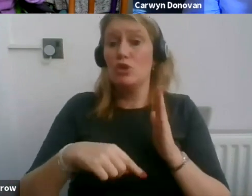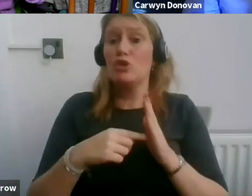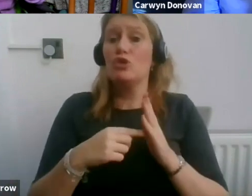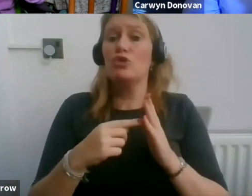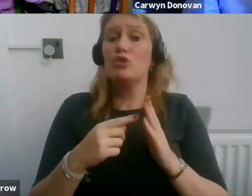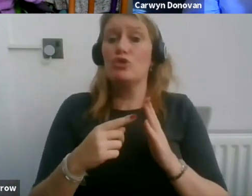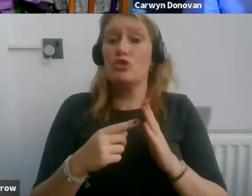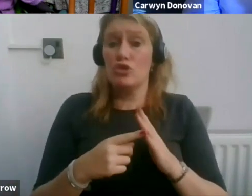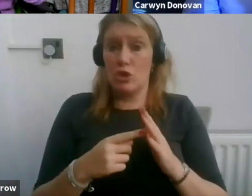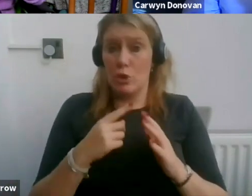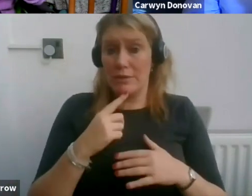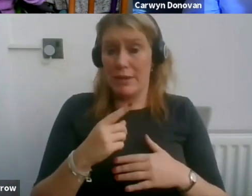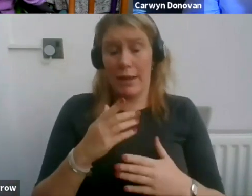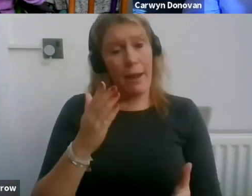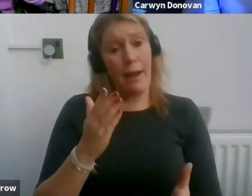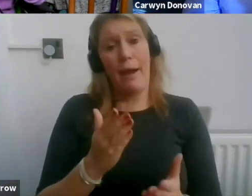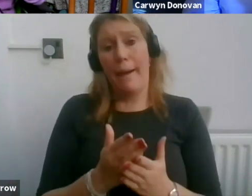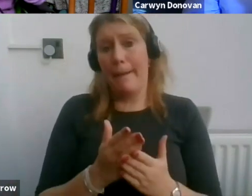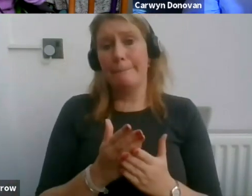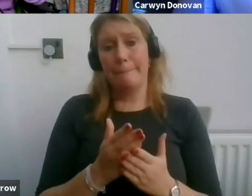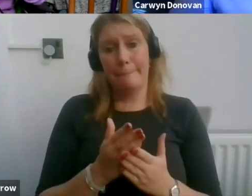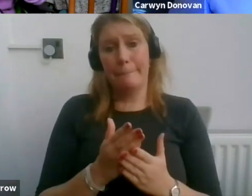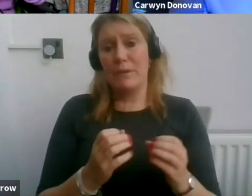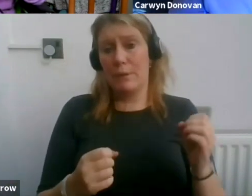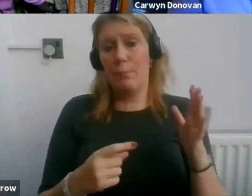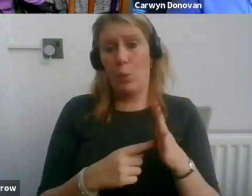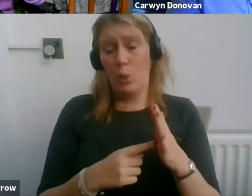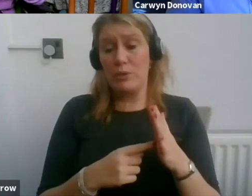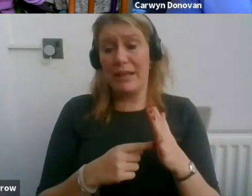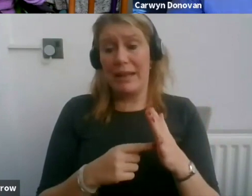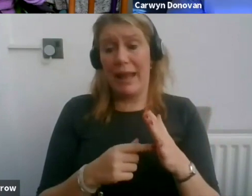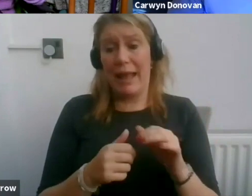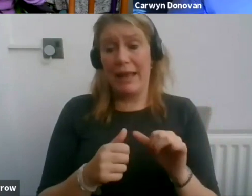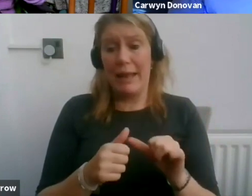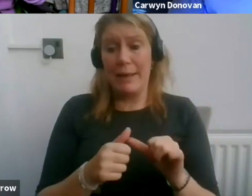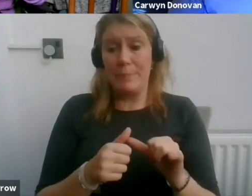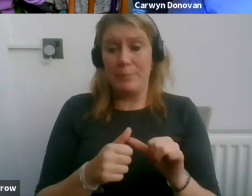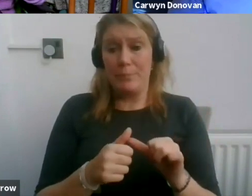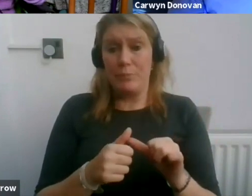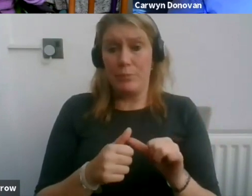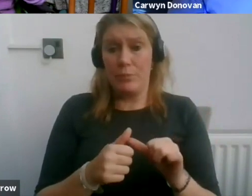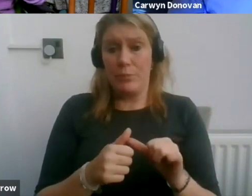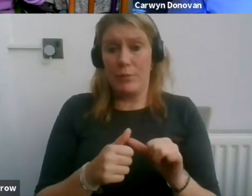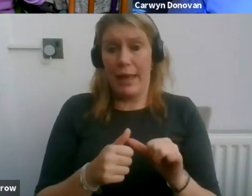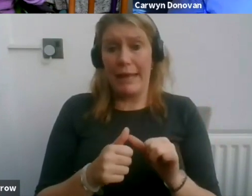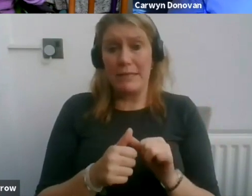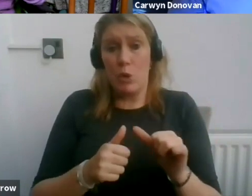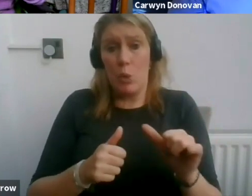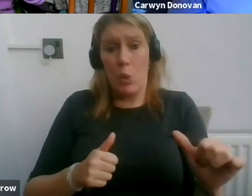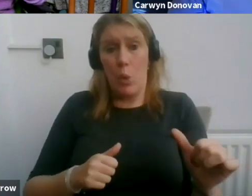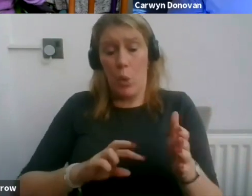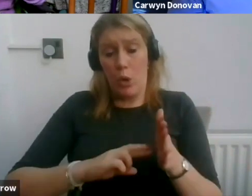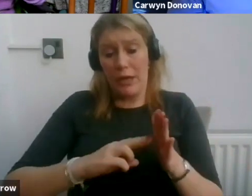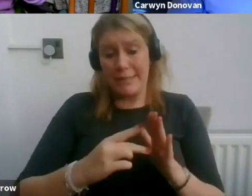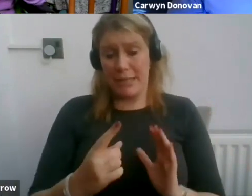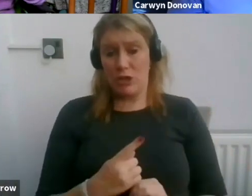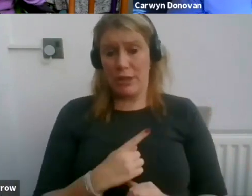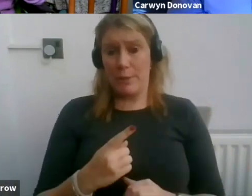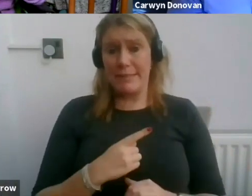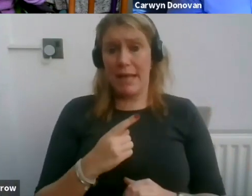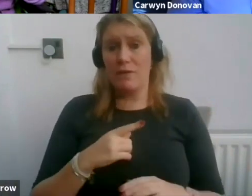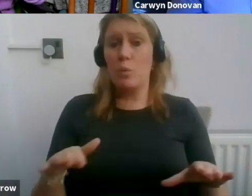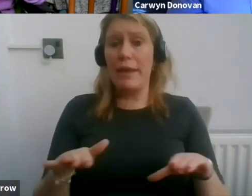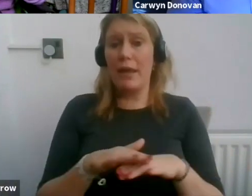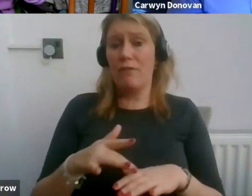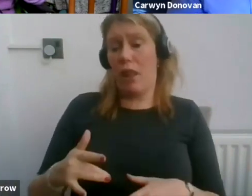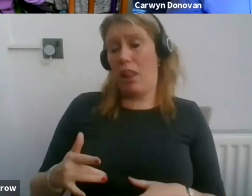isn't there? Well, absolutely and of course as an organisation we very much cover live performance. One